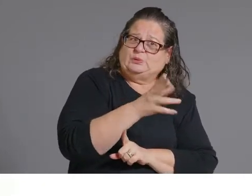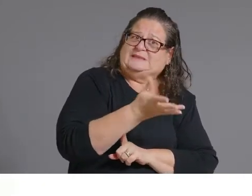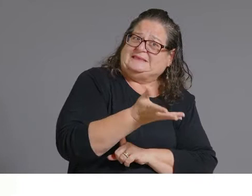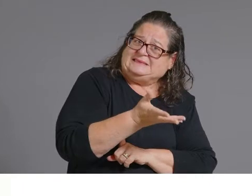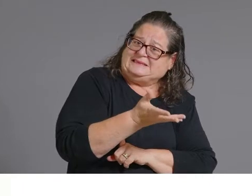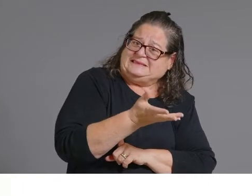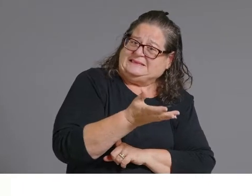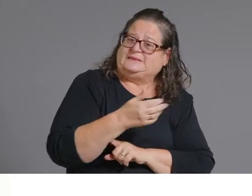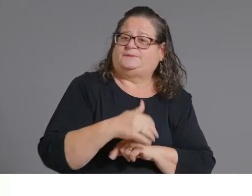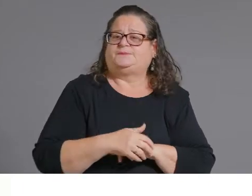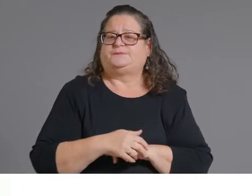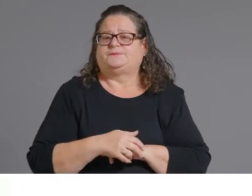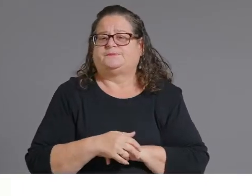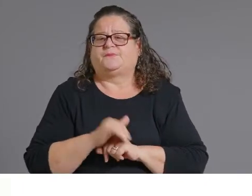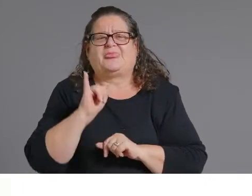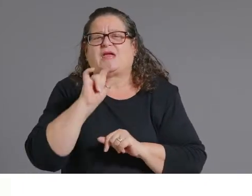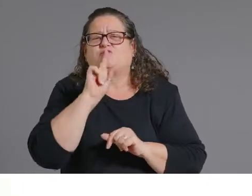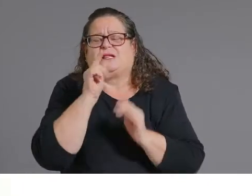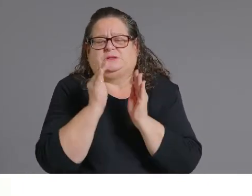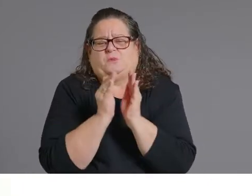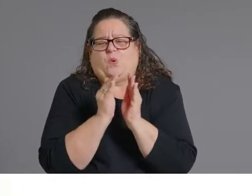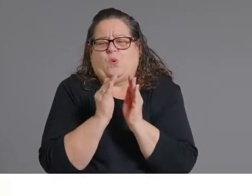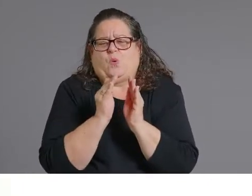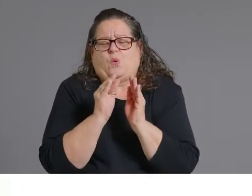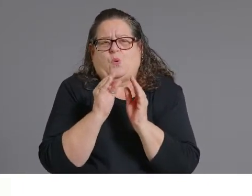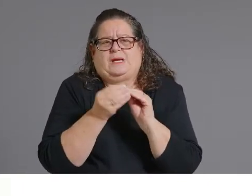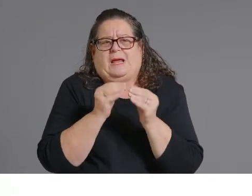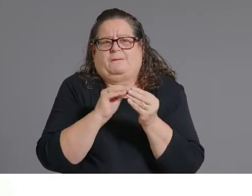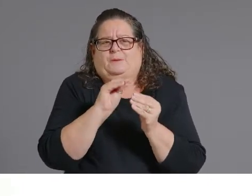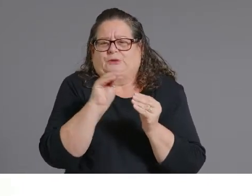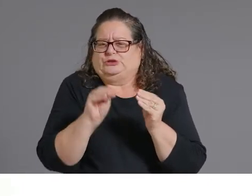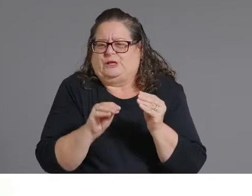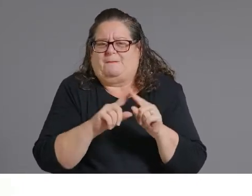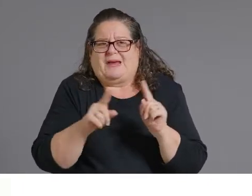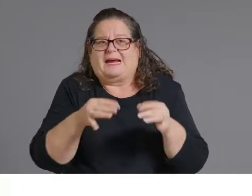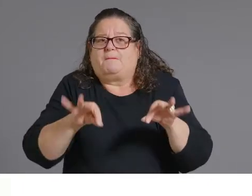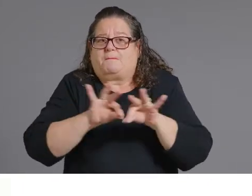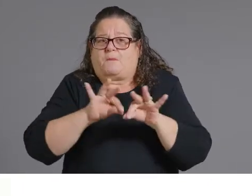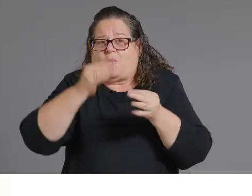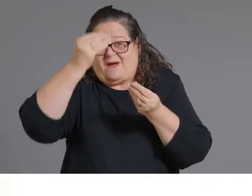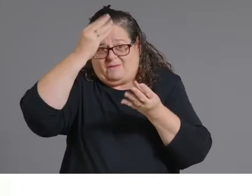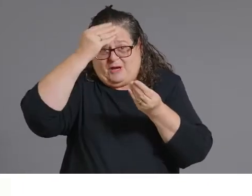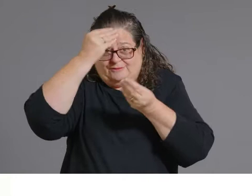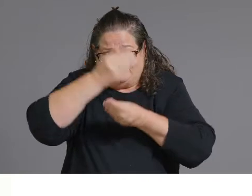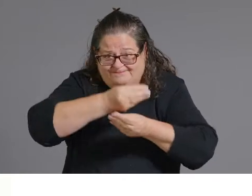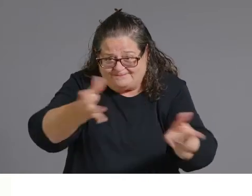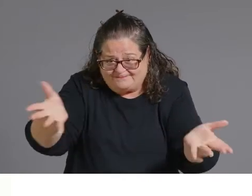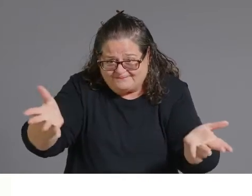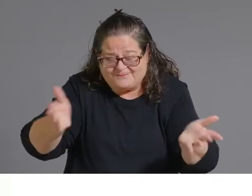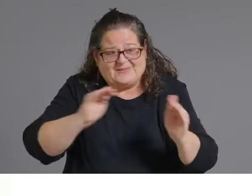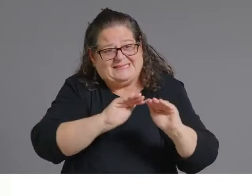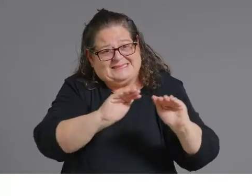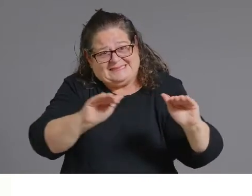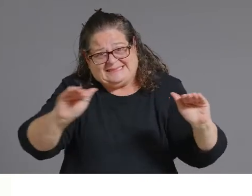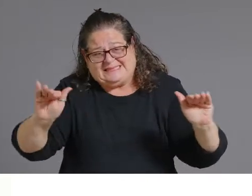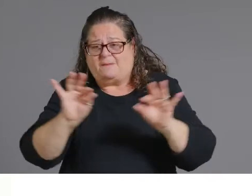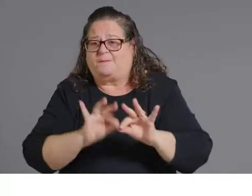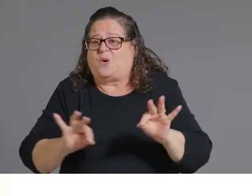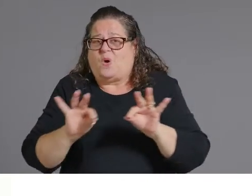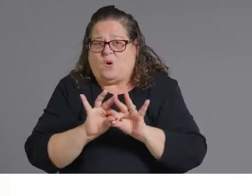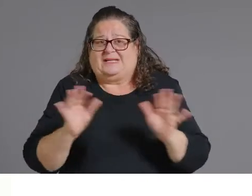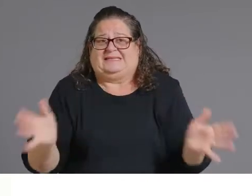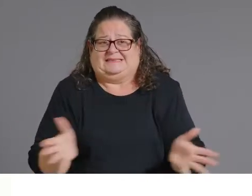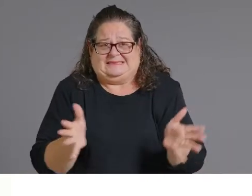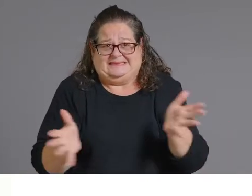increase in back in hospitalization is to demonstrate how important it is to get vaccinated to prevent the spread of